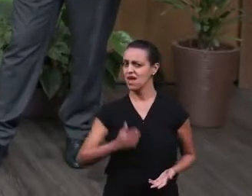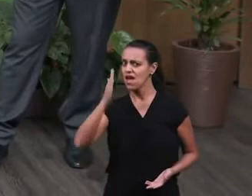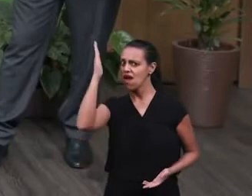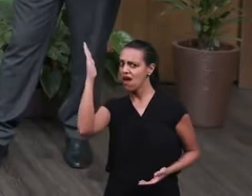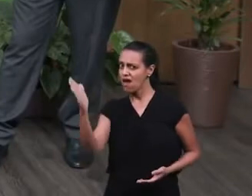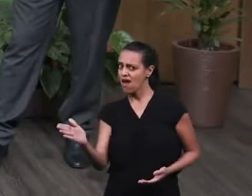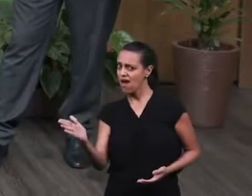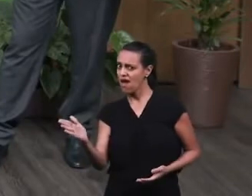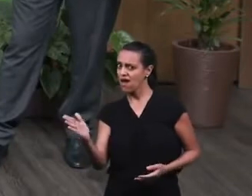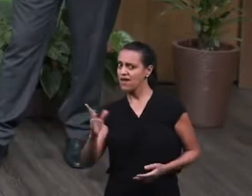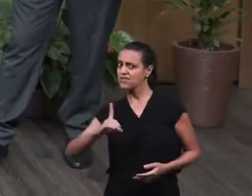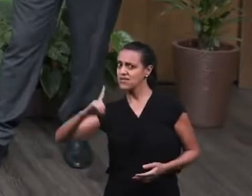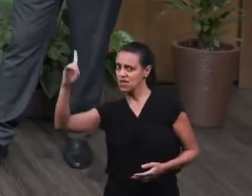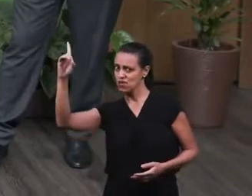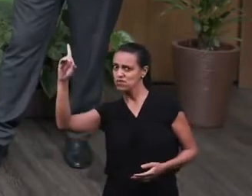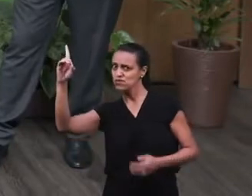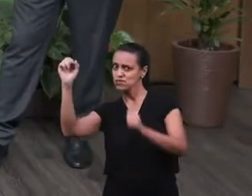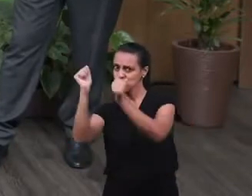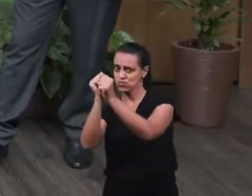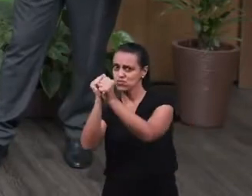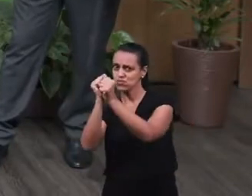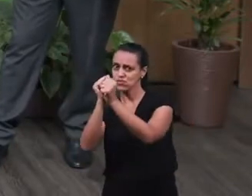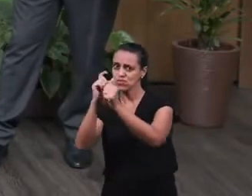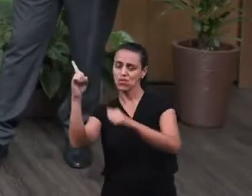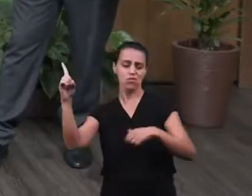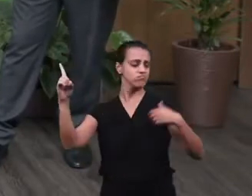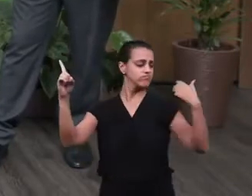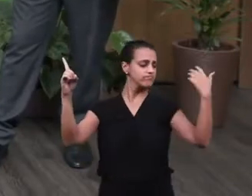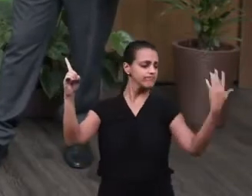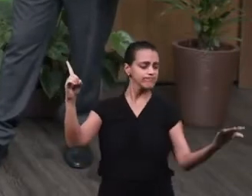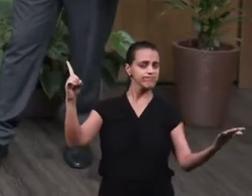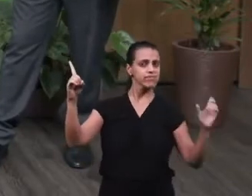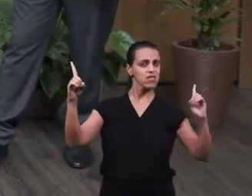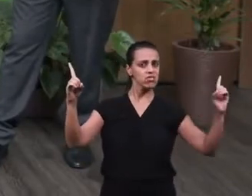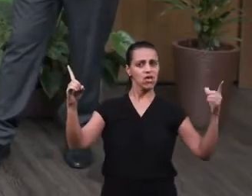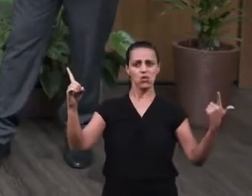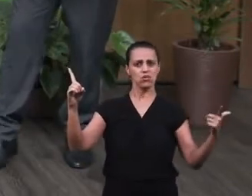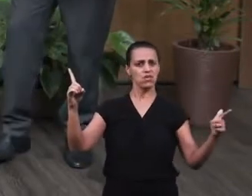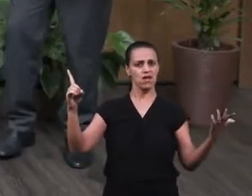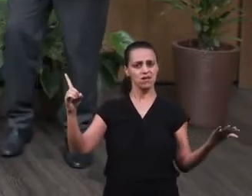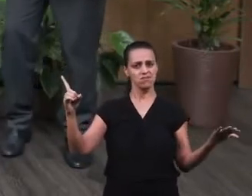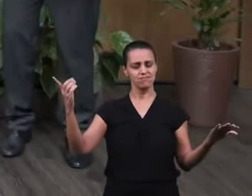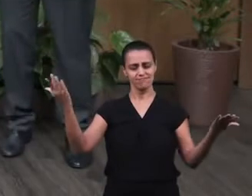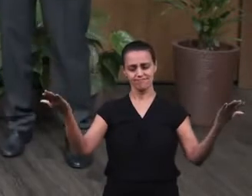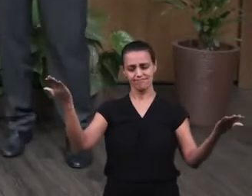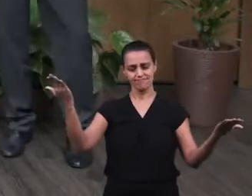eternity with God or eternity without God.